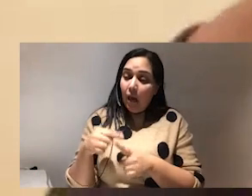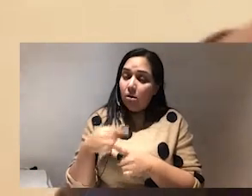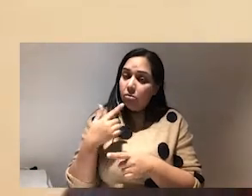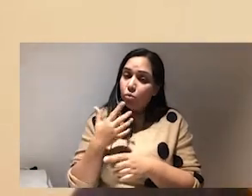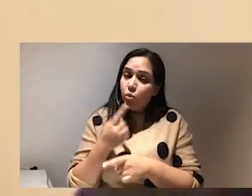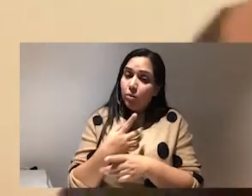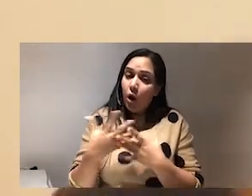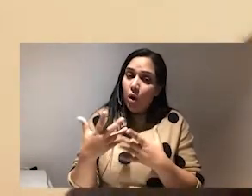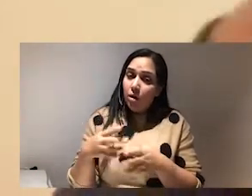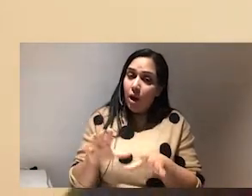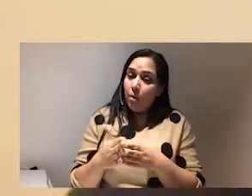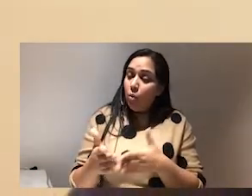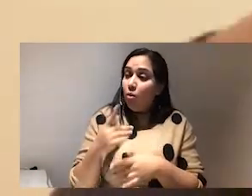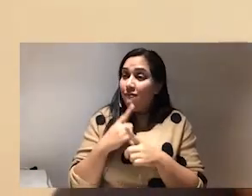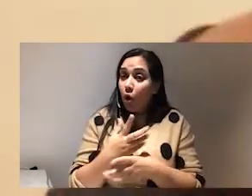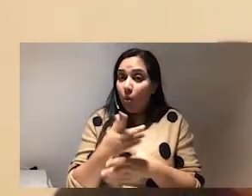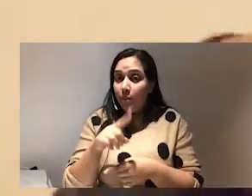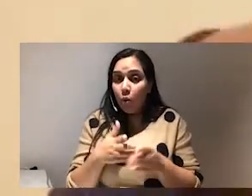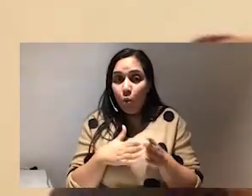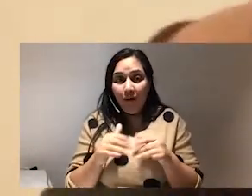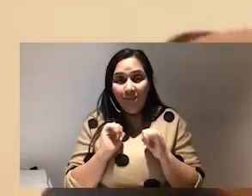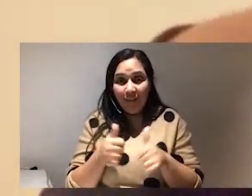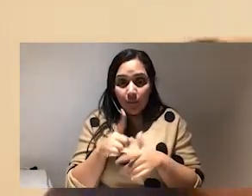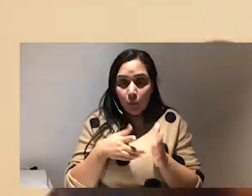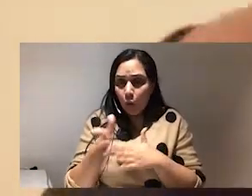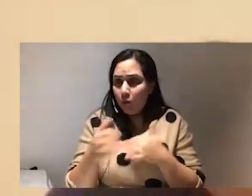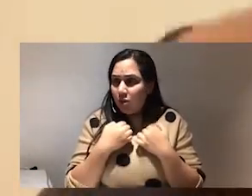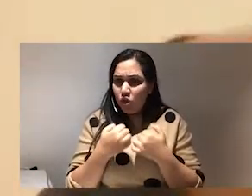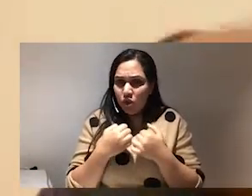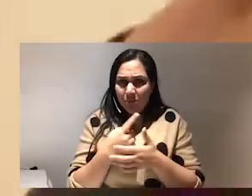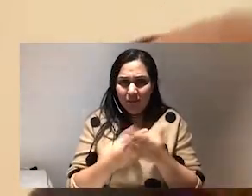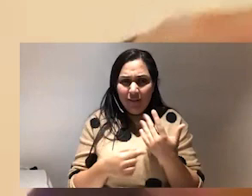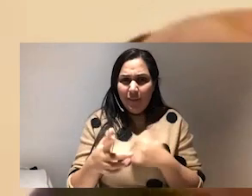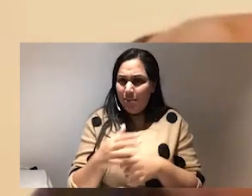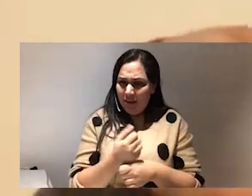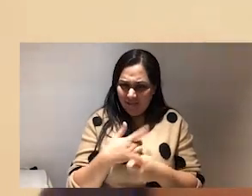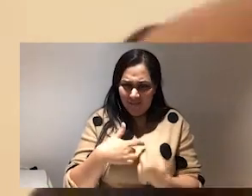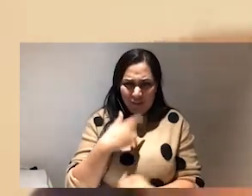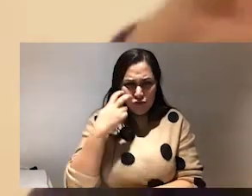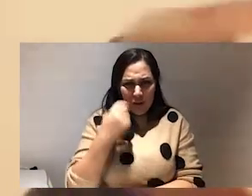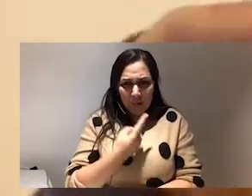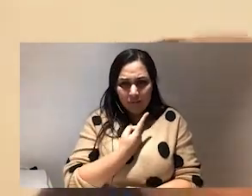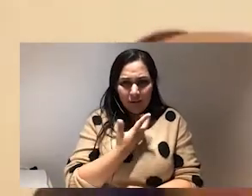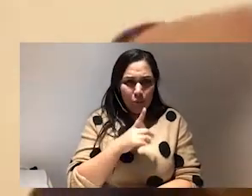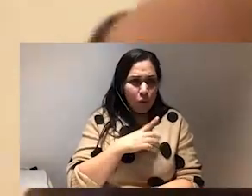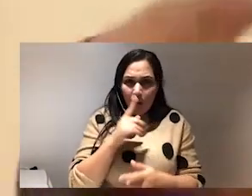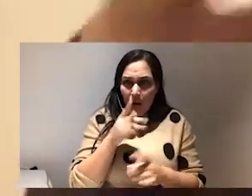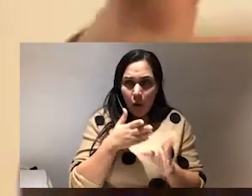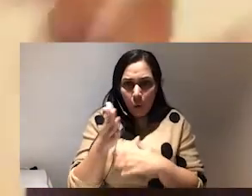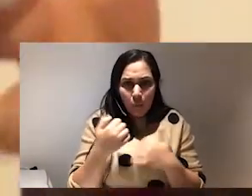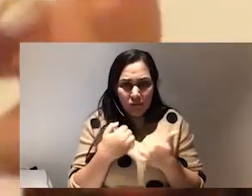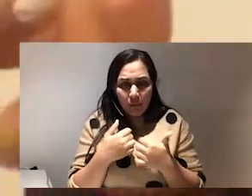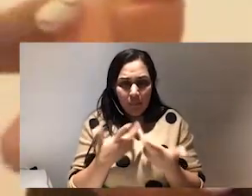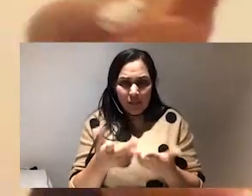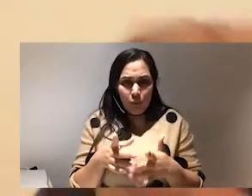fitness people and like people who were going to the gym and stuff and then at a point it just started making us feel really about ourselves because we wasn't able to go and that wasn't